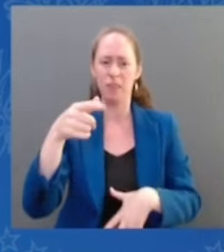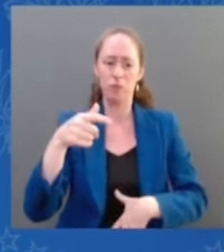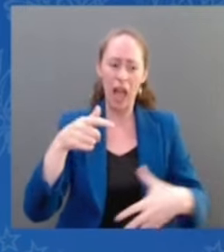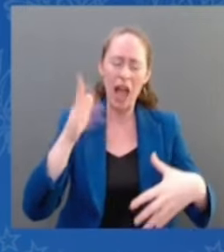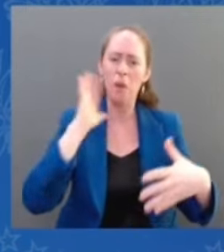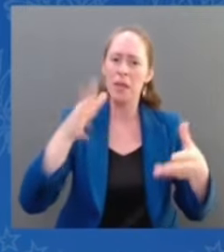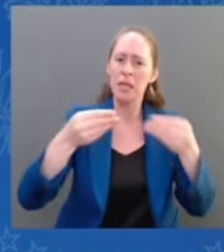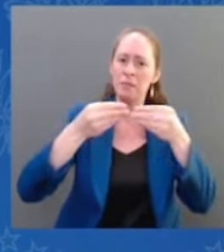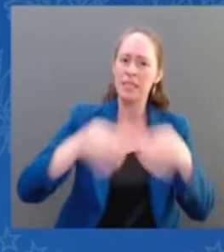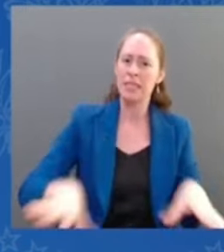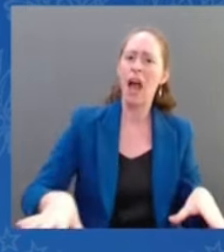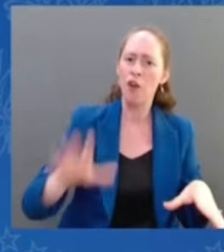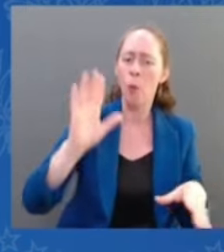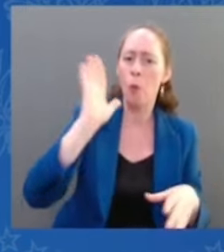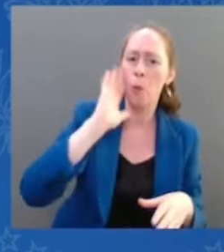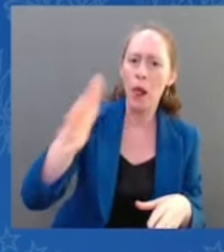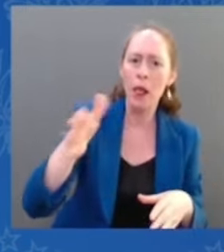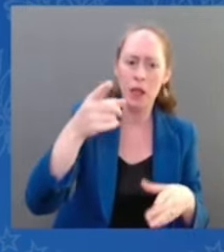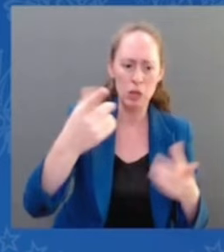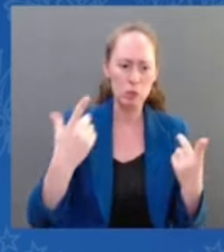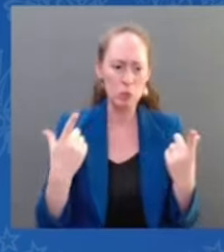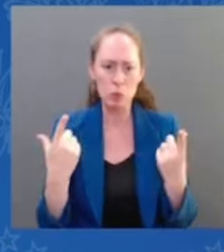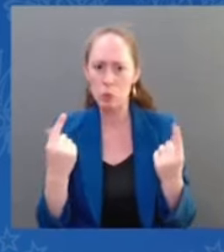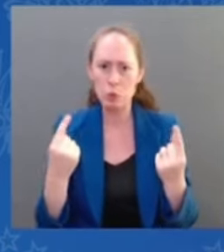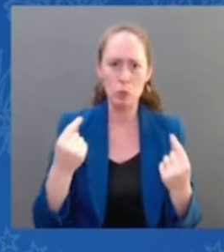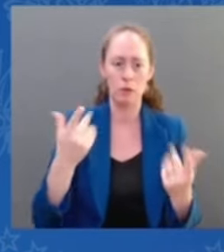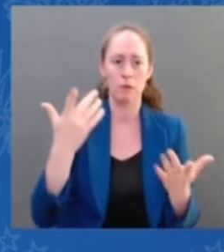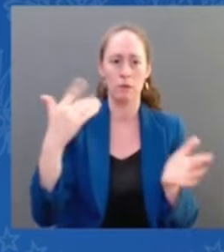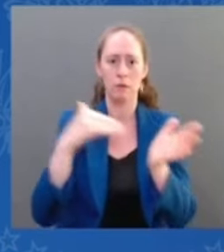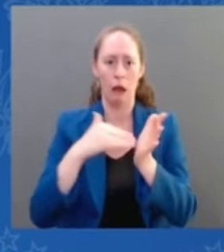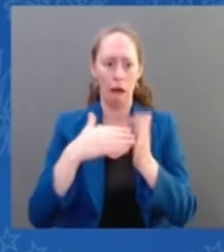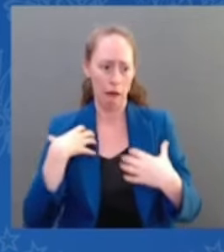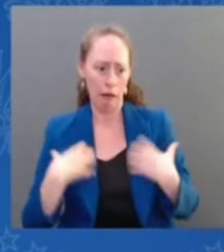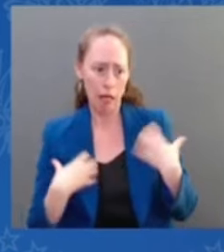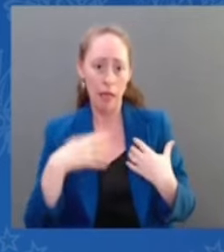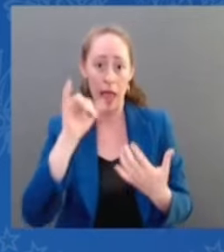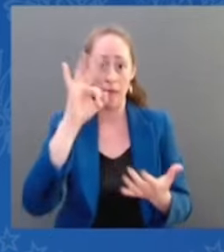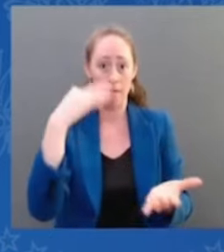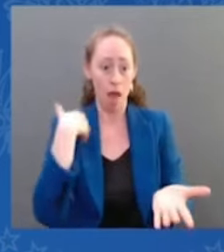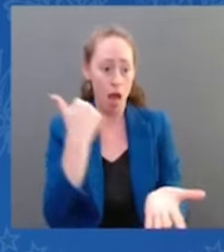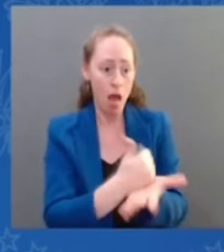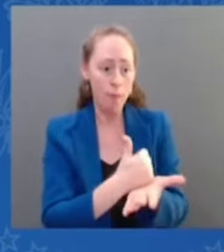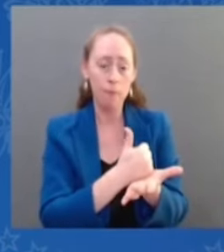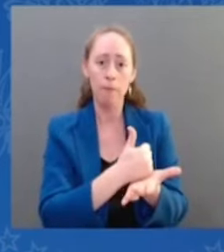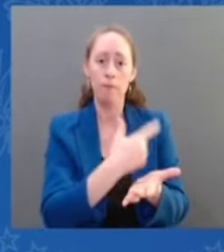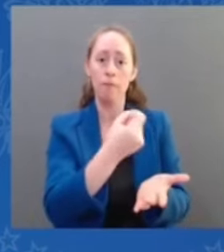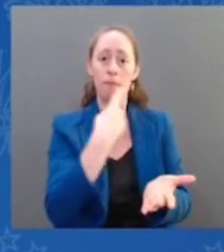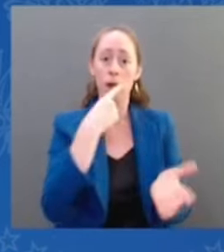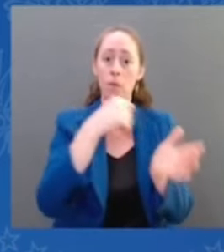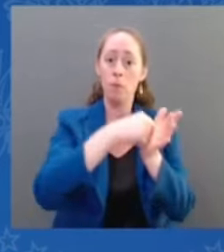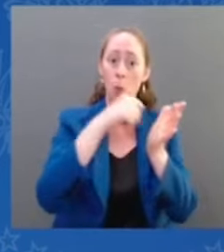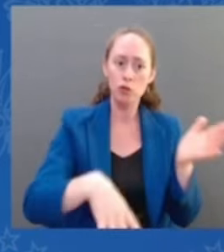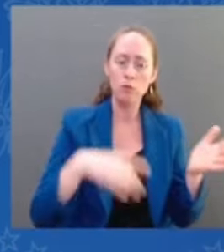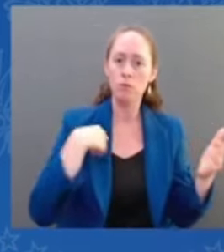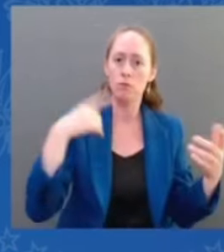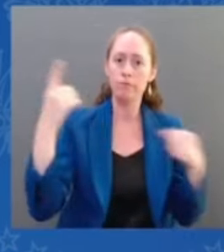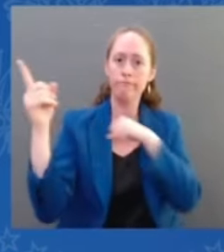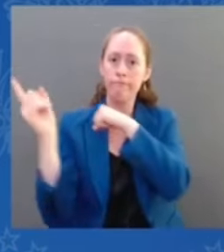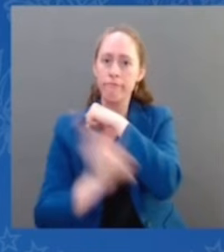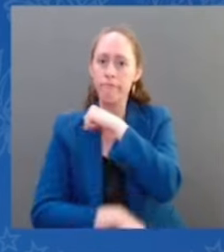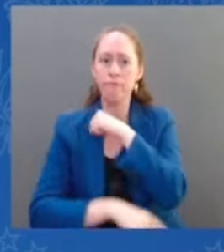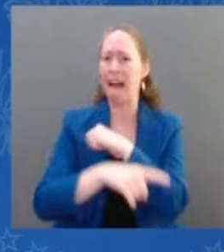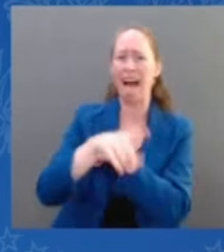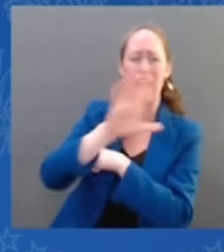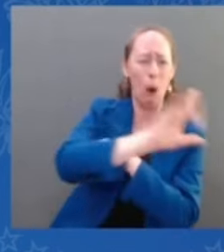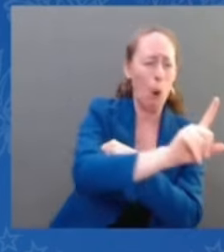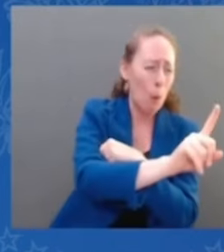criminalized for treating her, they delay treatment to call the hospital lawyer who is concerned the hospital will be penalized if the doctor